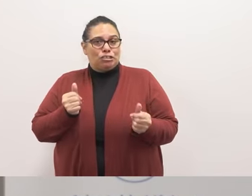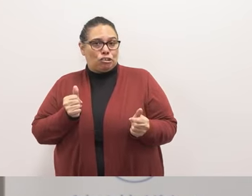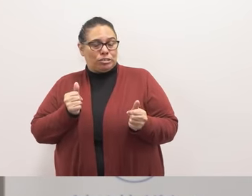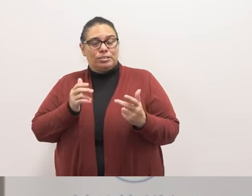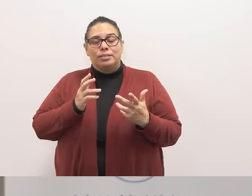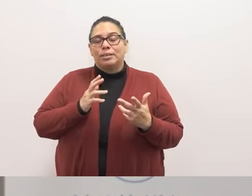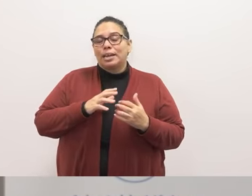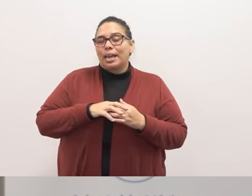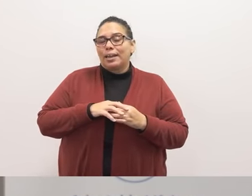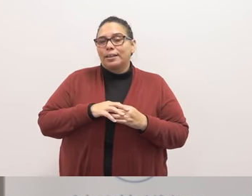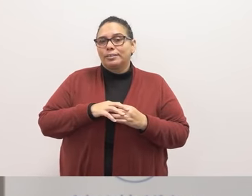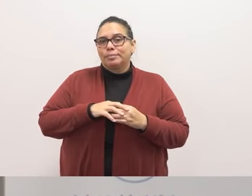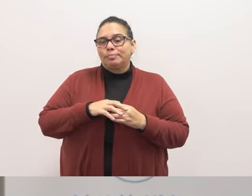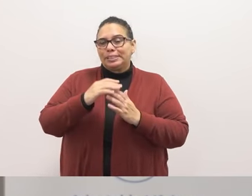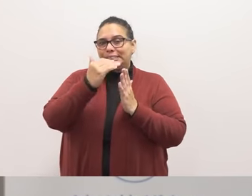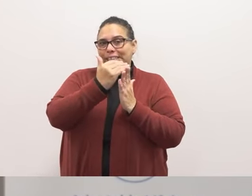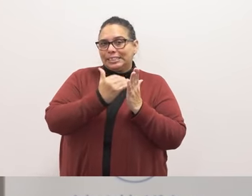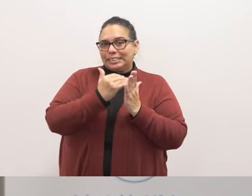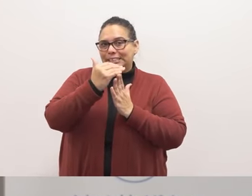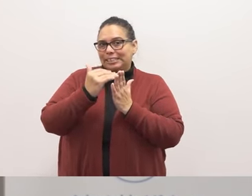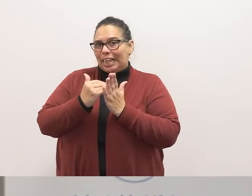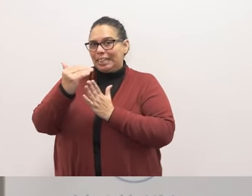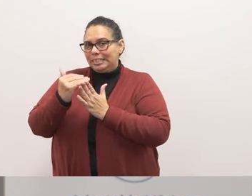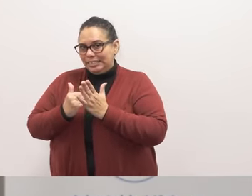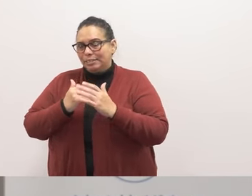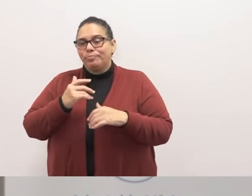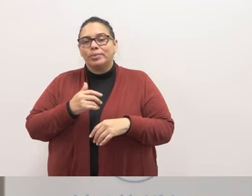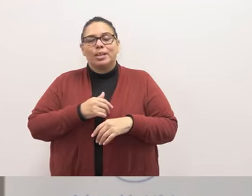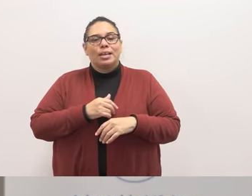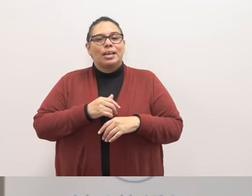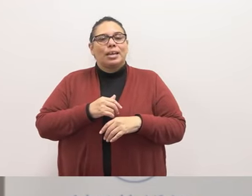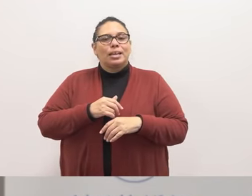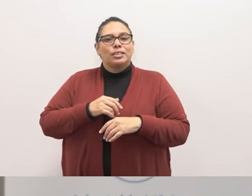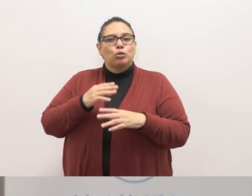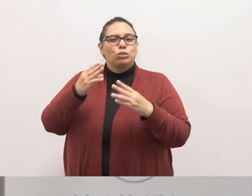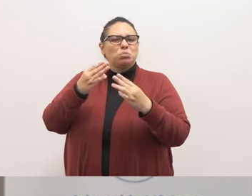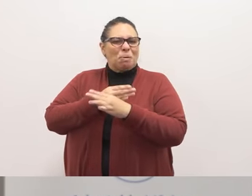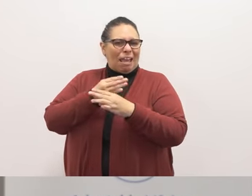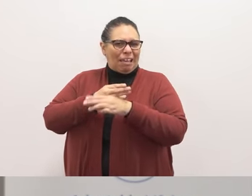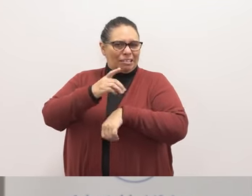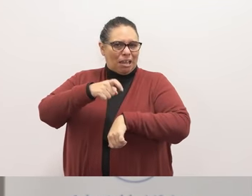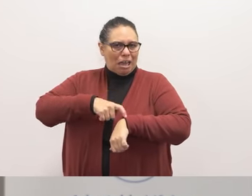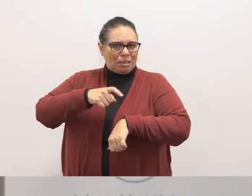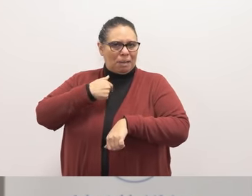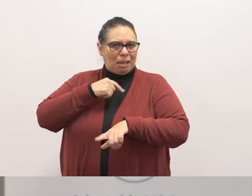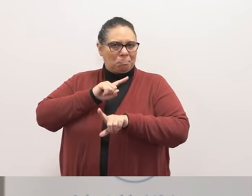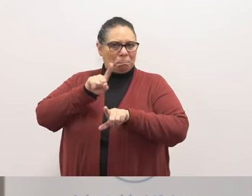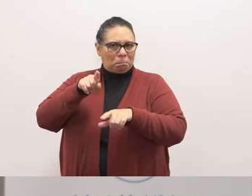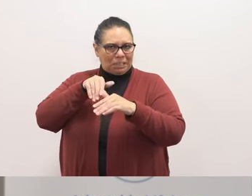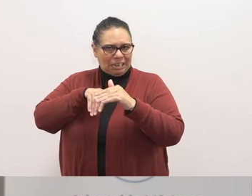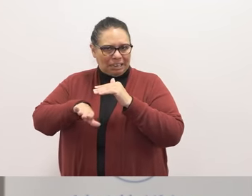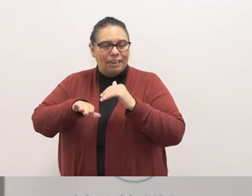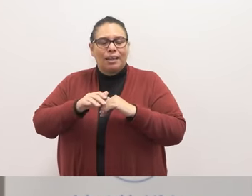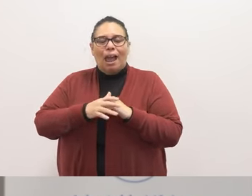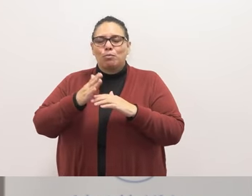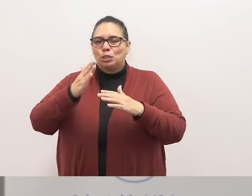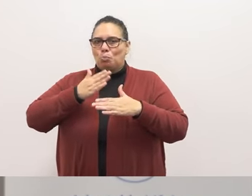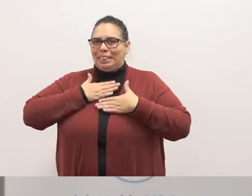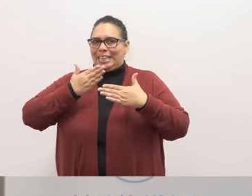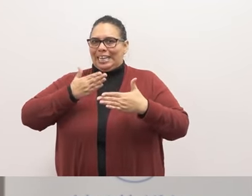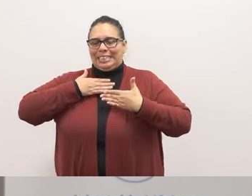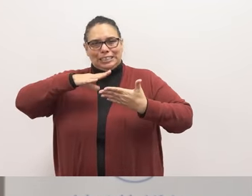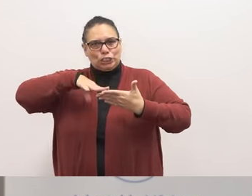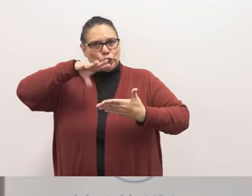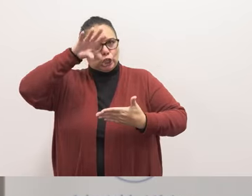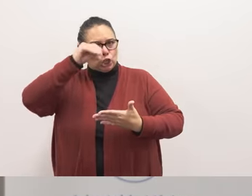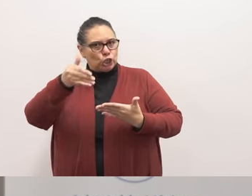the lessons i was there at time when they were doing math and i was so pleased to learn